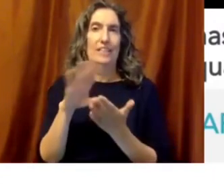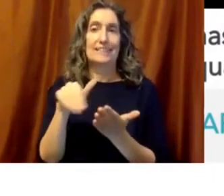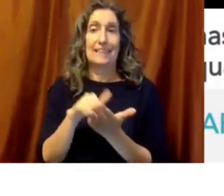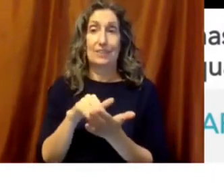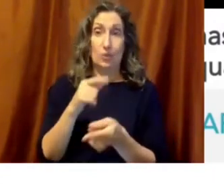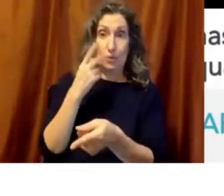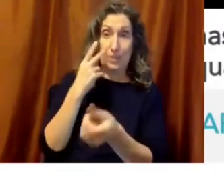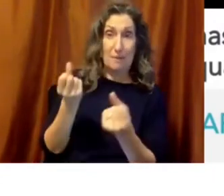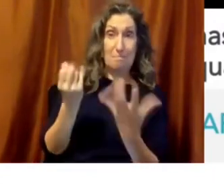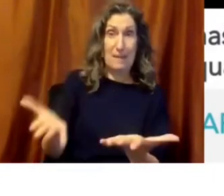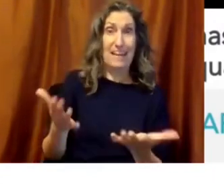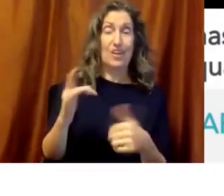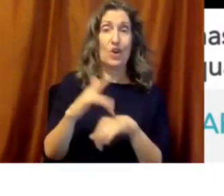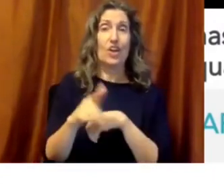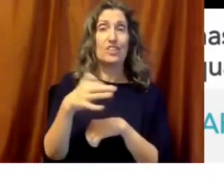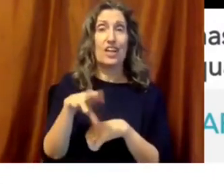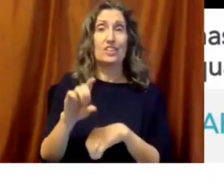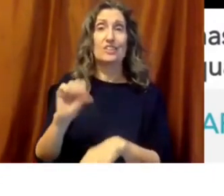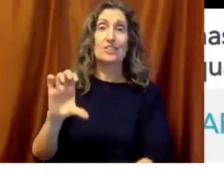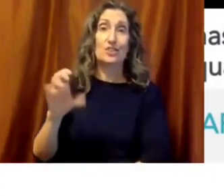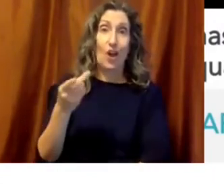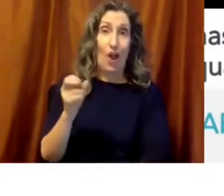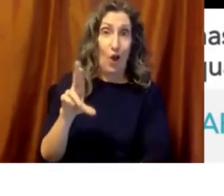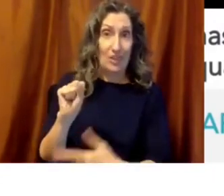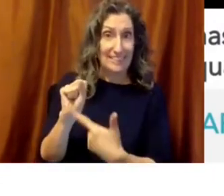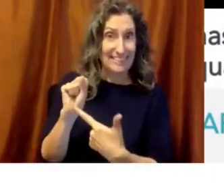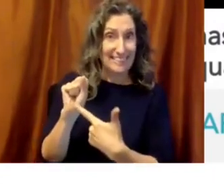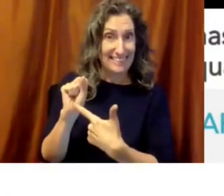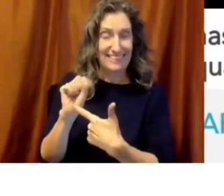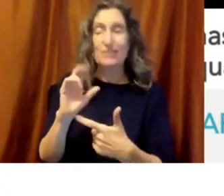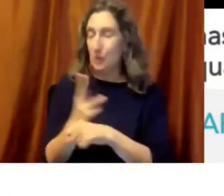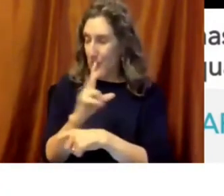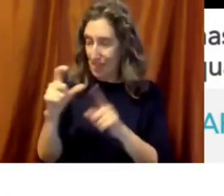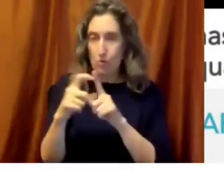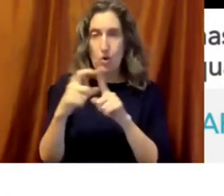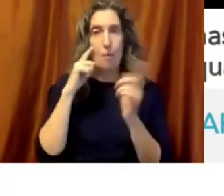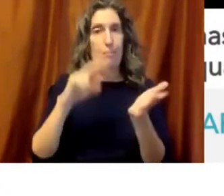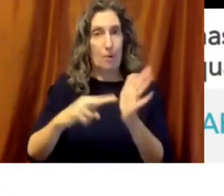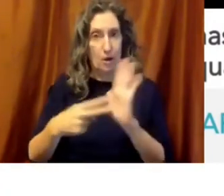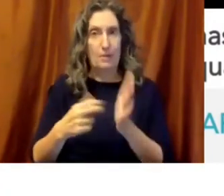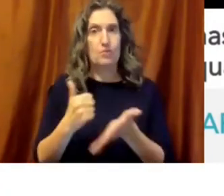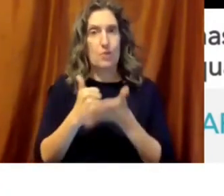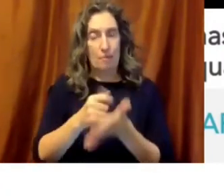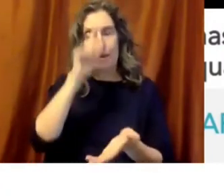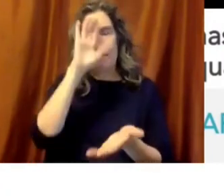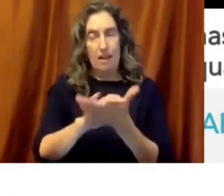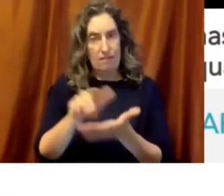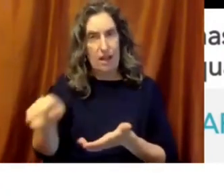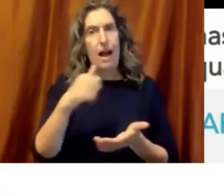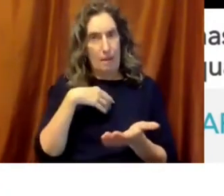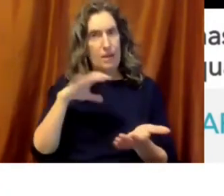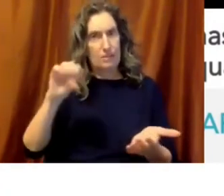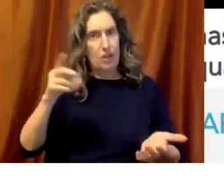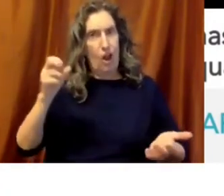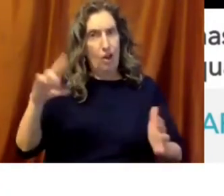early childhood scholars we have. And again, we call all our baby scholars to get at that belief gap. And then the gray are the high-quality centers